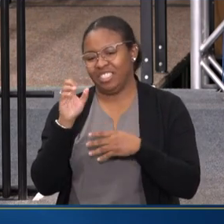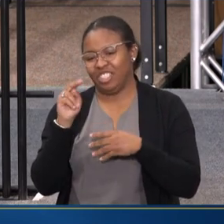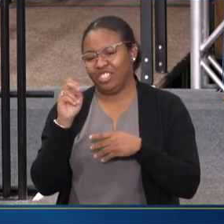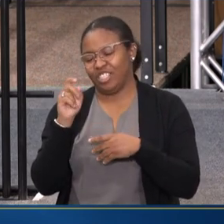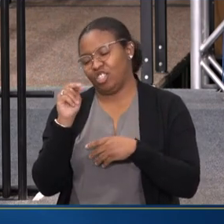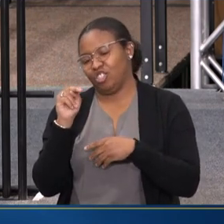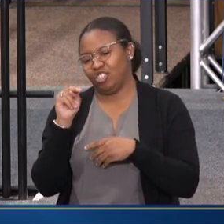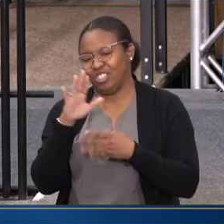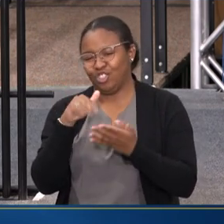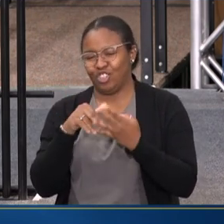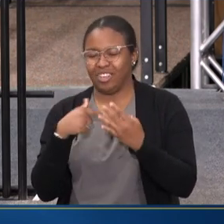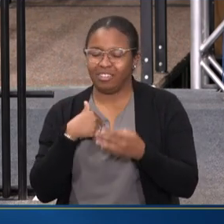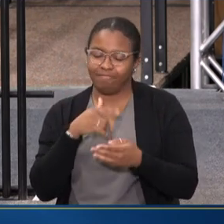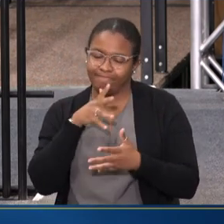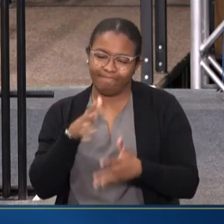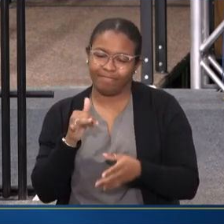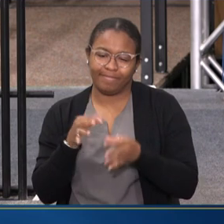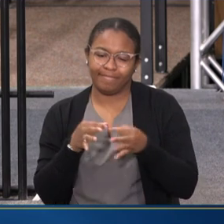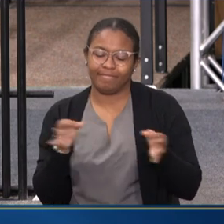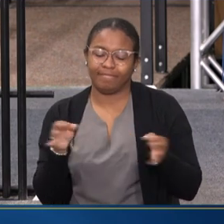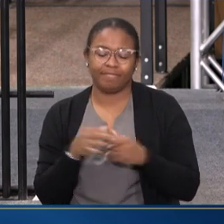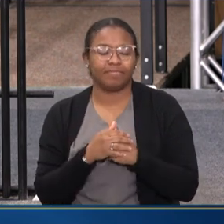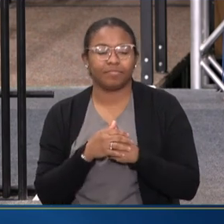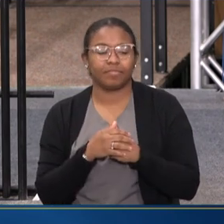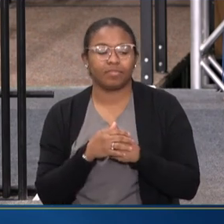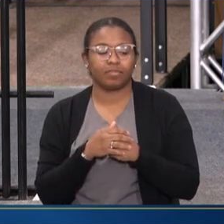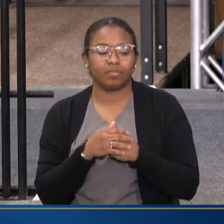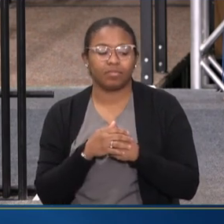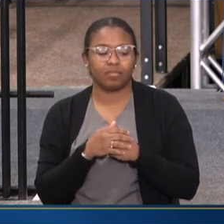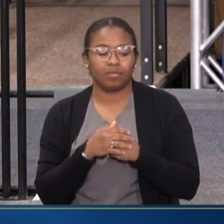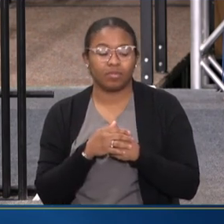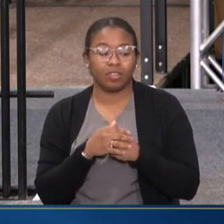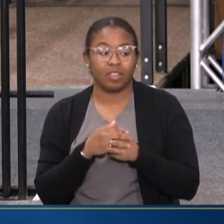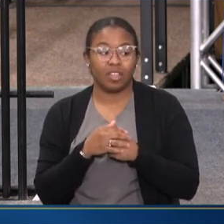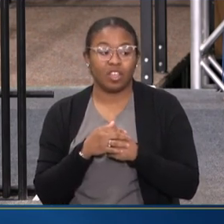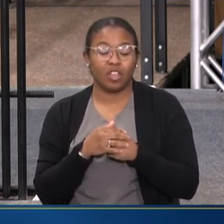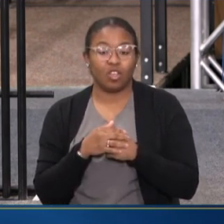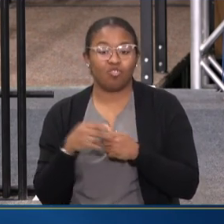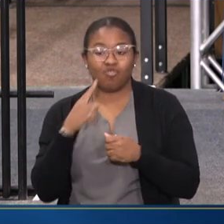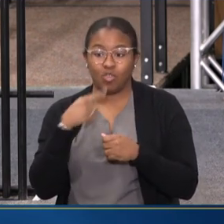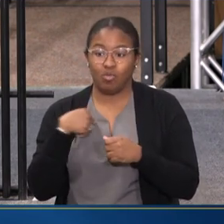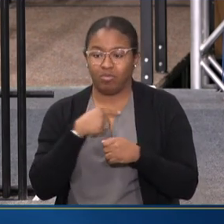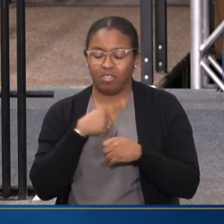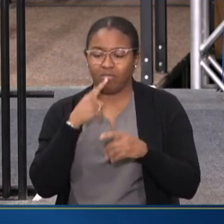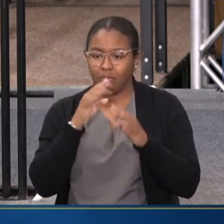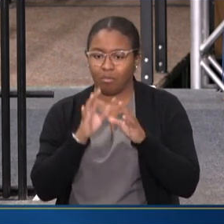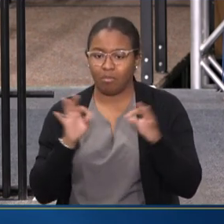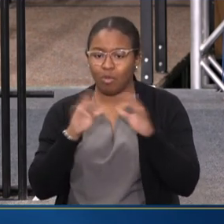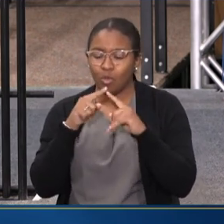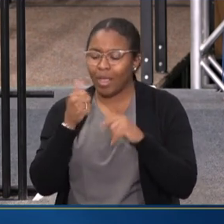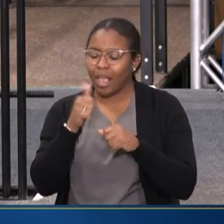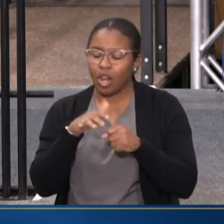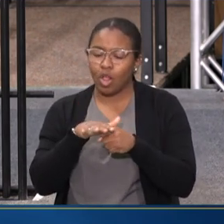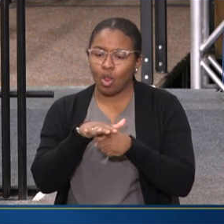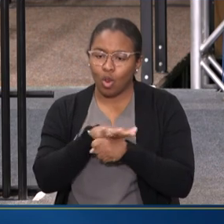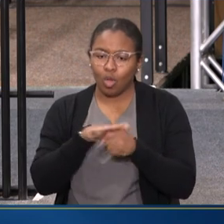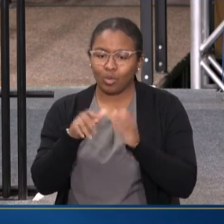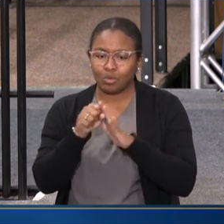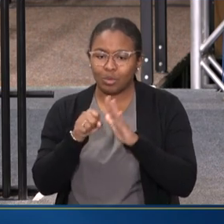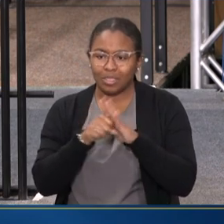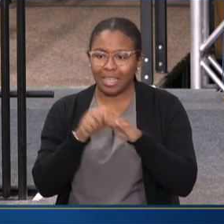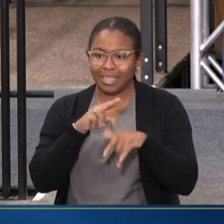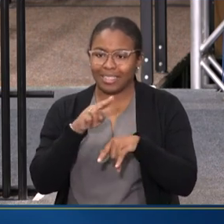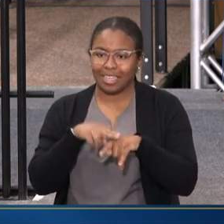Counties are integral to any local, state, or national level effort